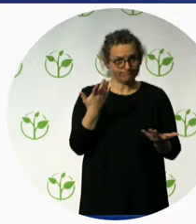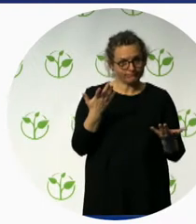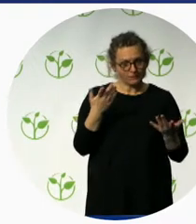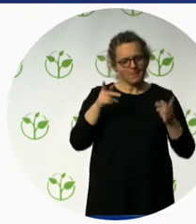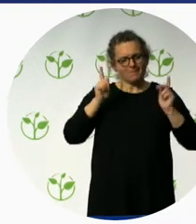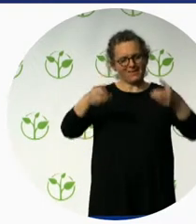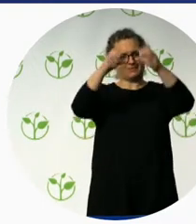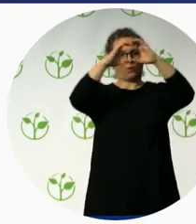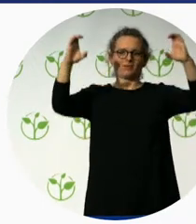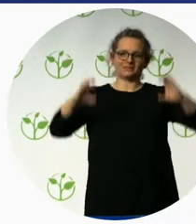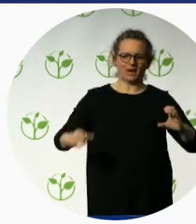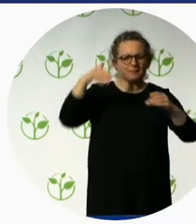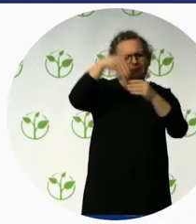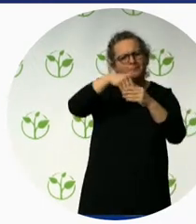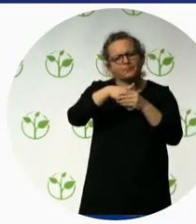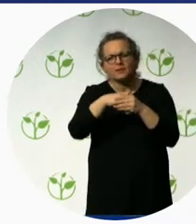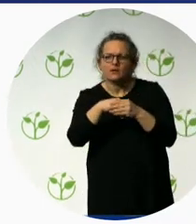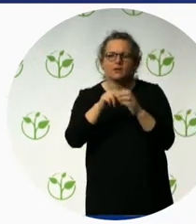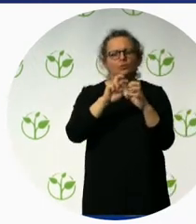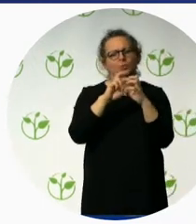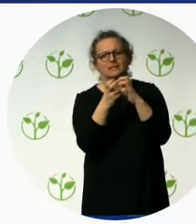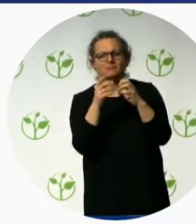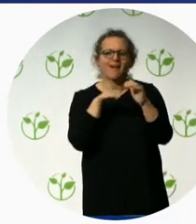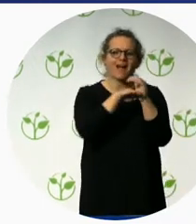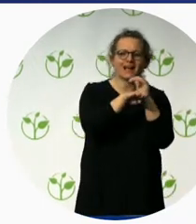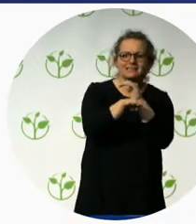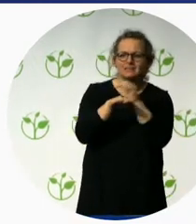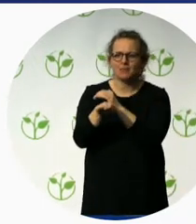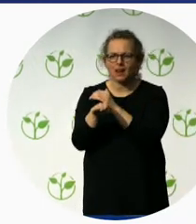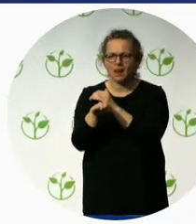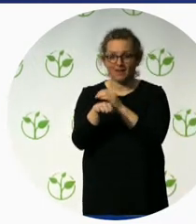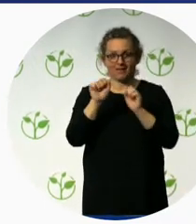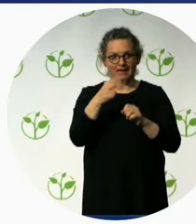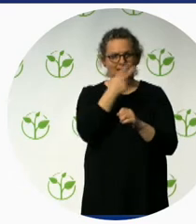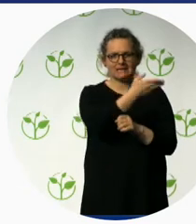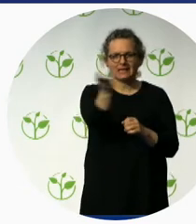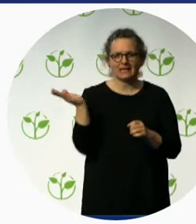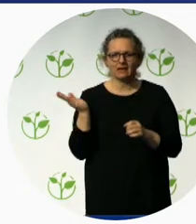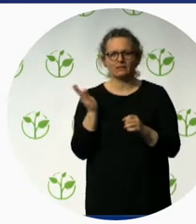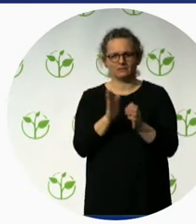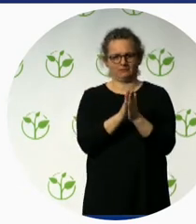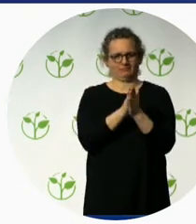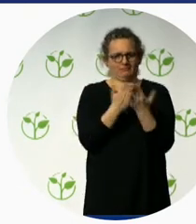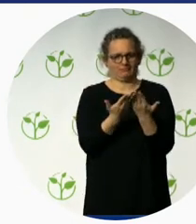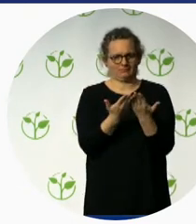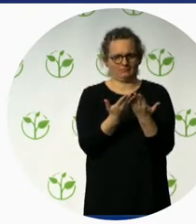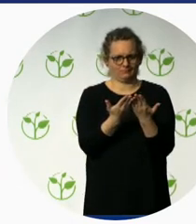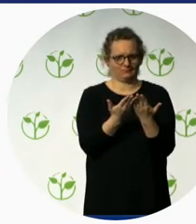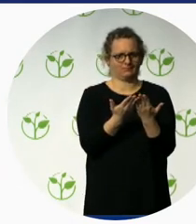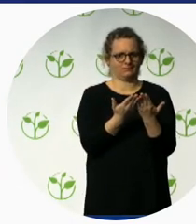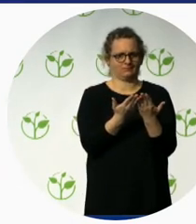the catalogue, and she's going to talk about inclusive tourism project for tourist sites in Lebanon. Thank you, Siddhanna.